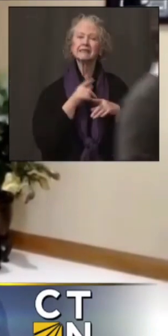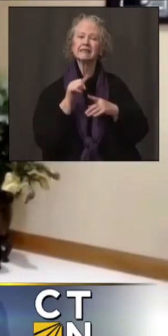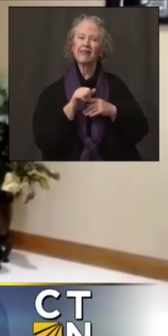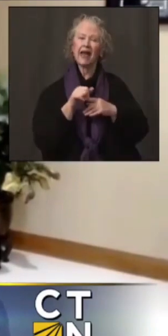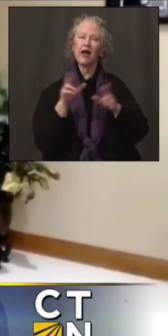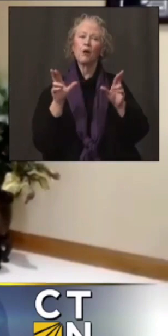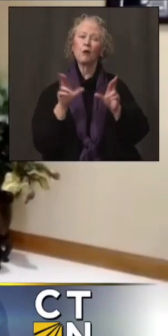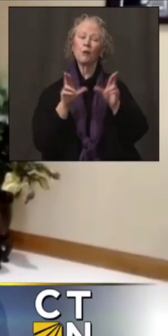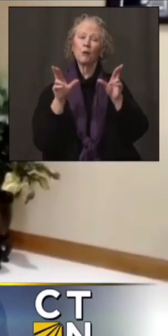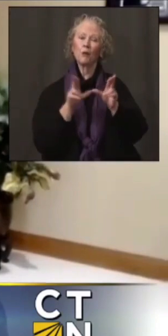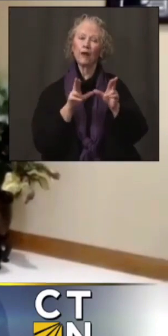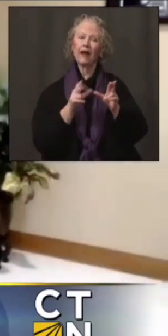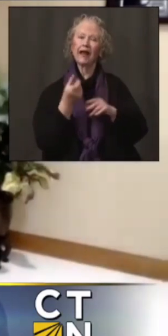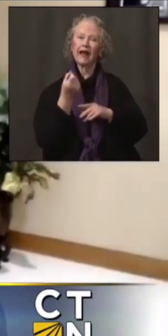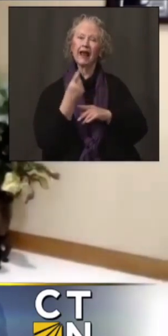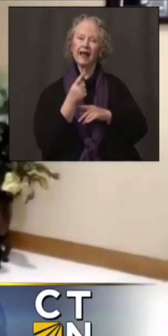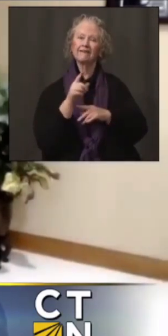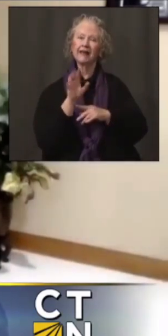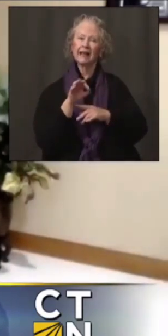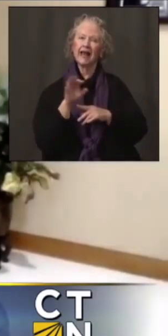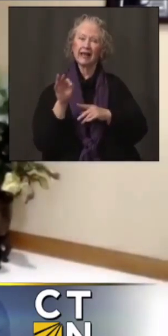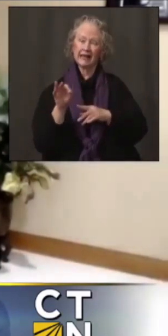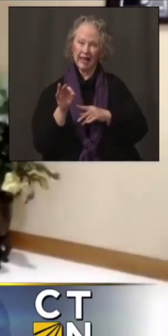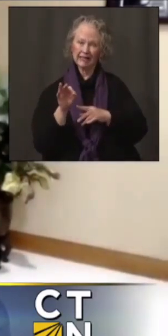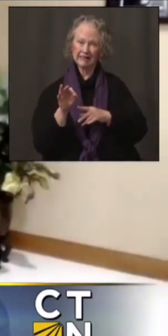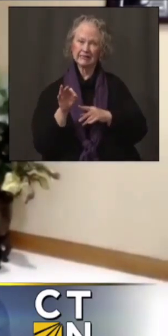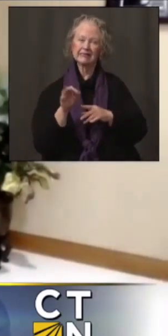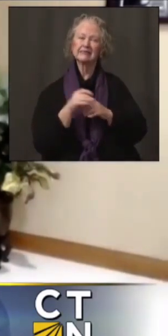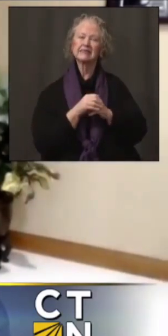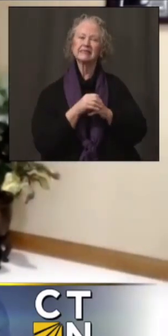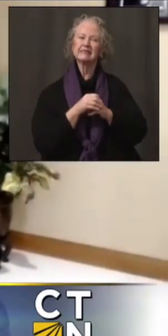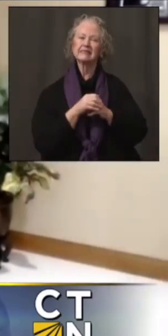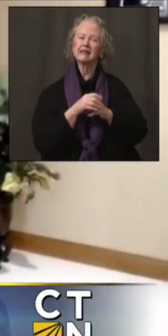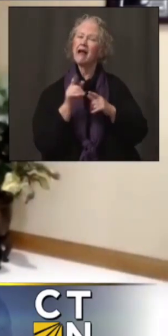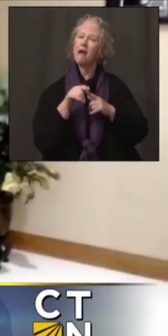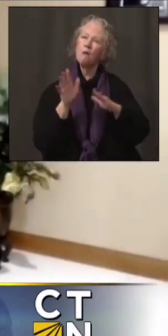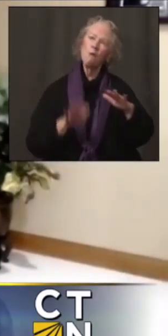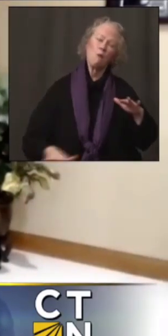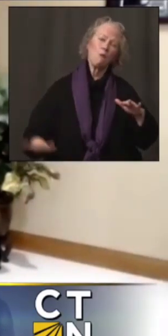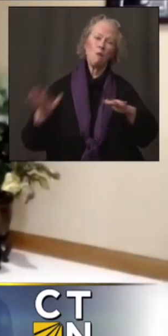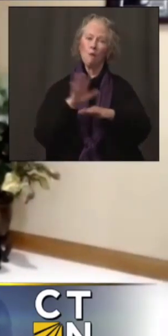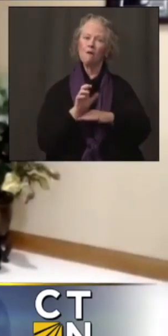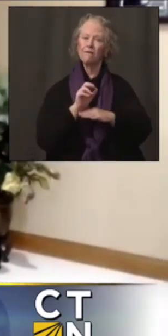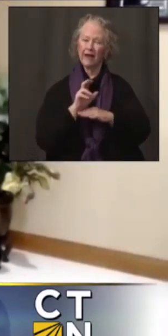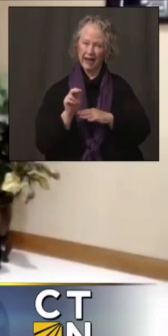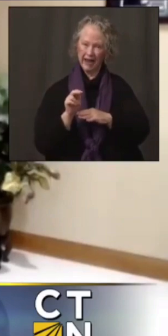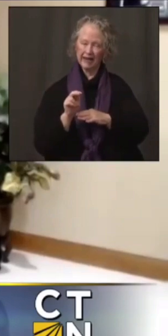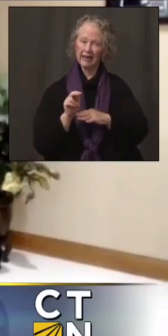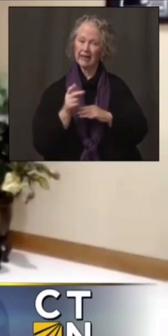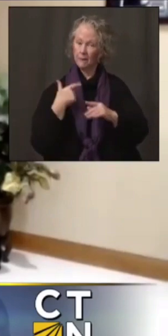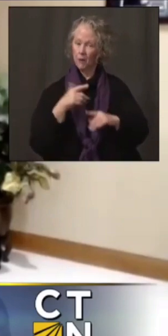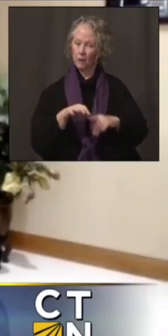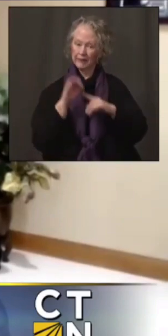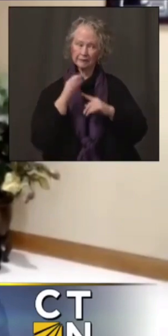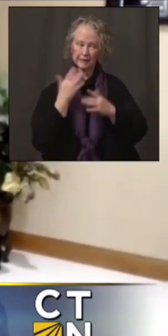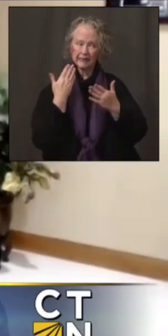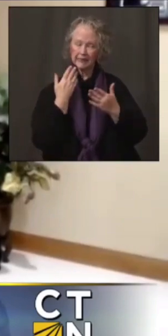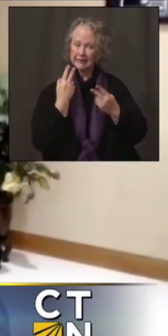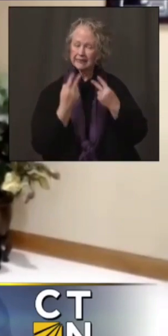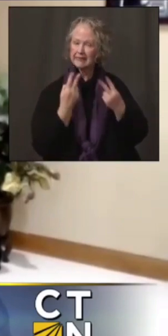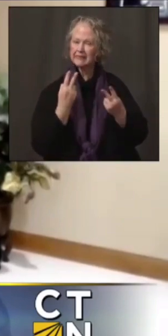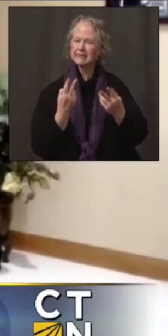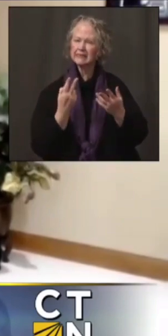putting the video together. You know, hesitancy is real. It's real throughout the entire state of Connecticut, but we see it especially in communities of color.